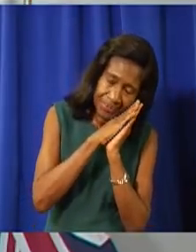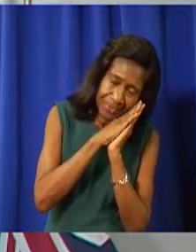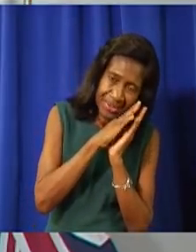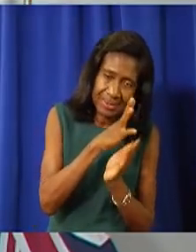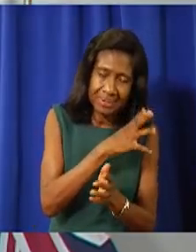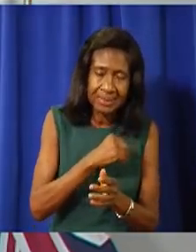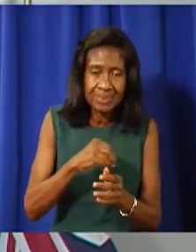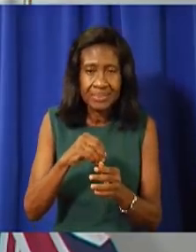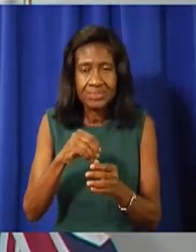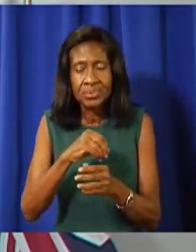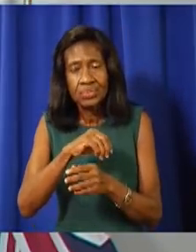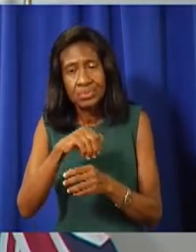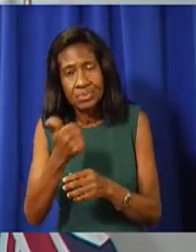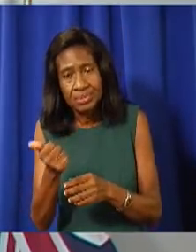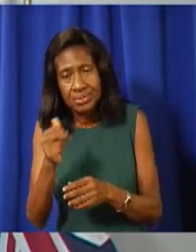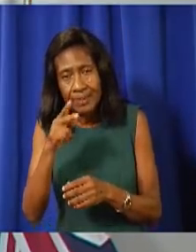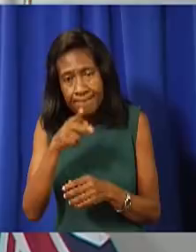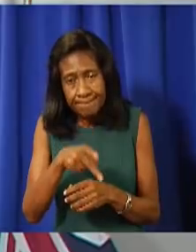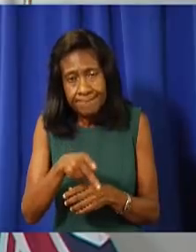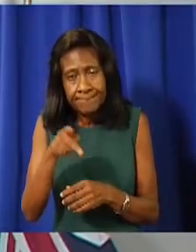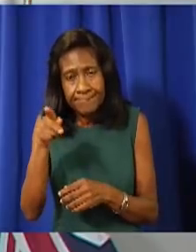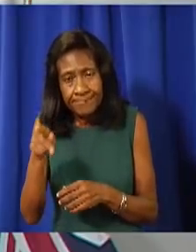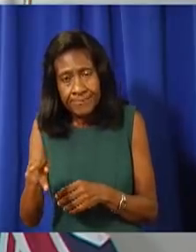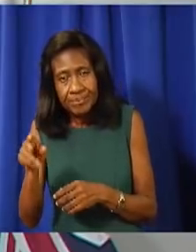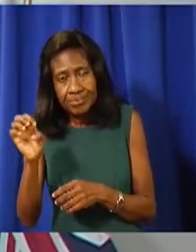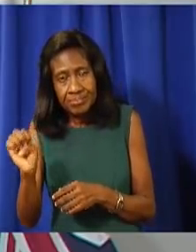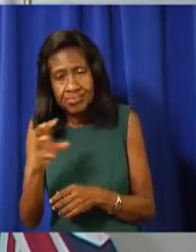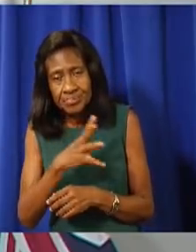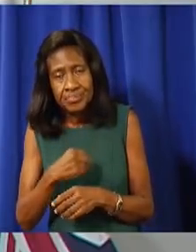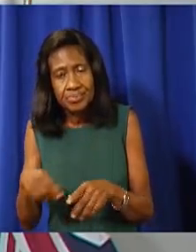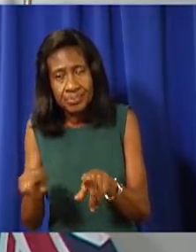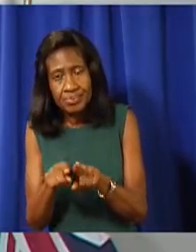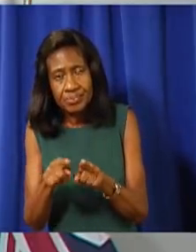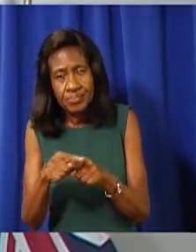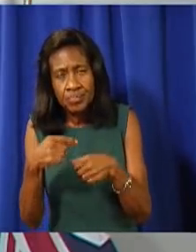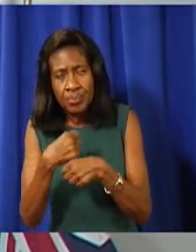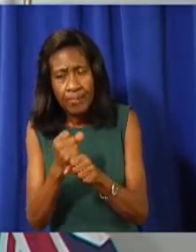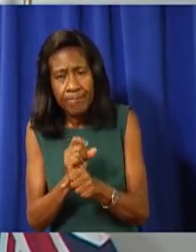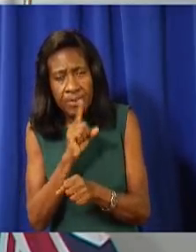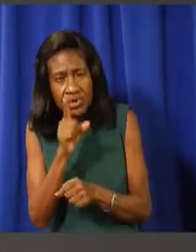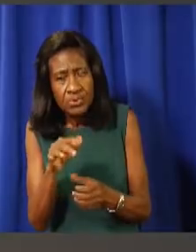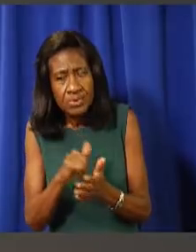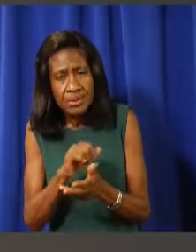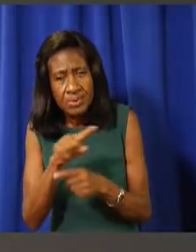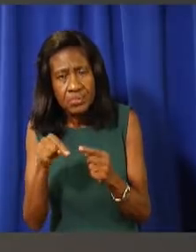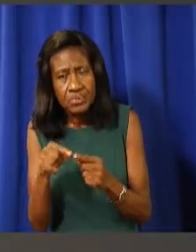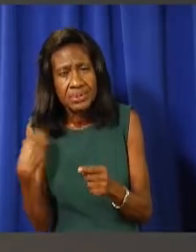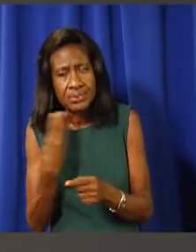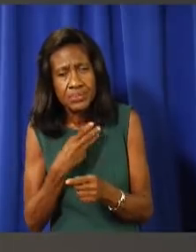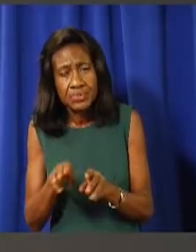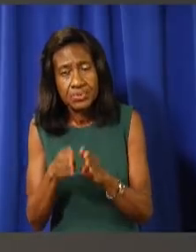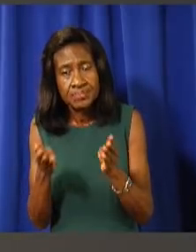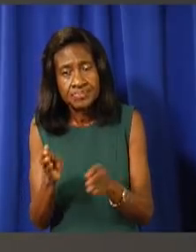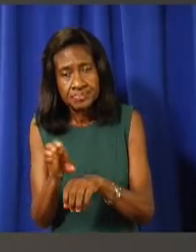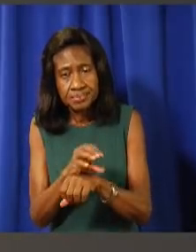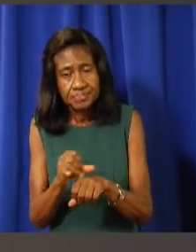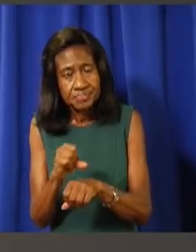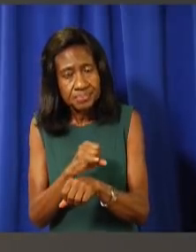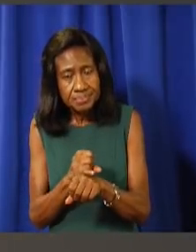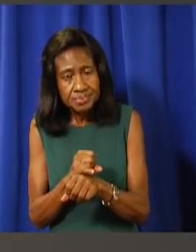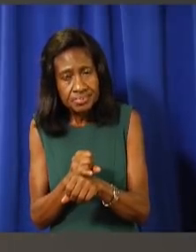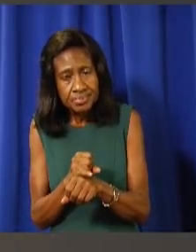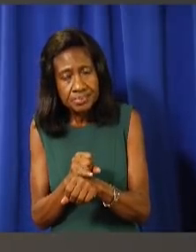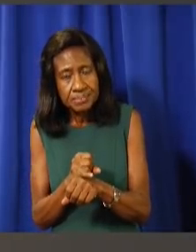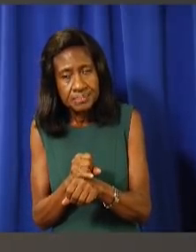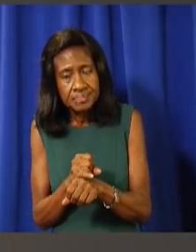PPE, and also to ensure that when the borders do reopen, we don't find ourselves in a situation where potential